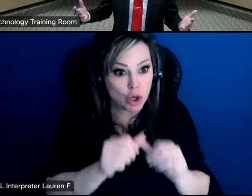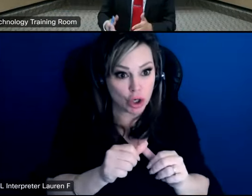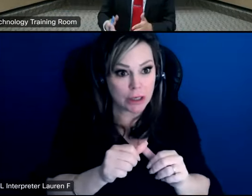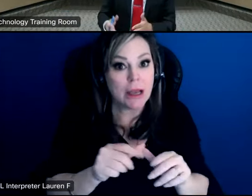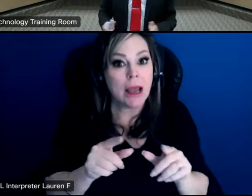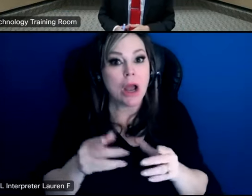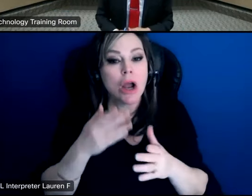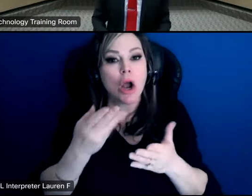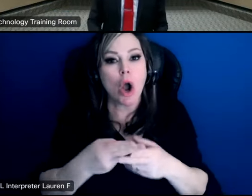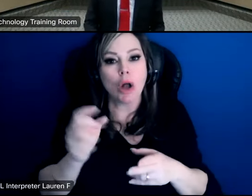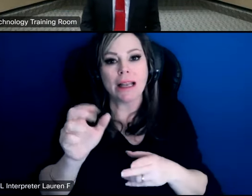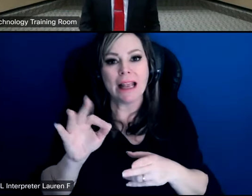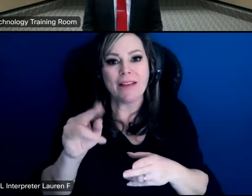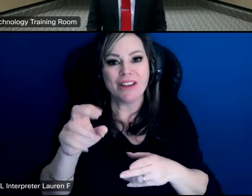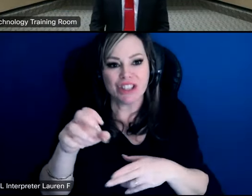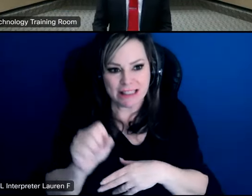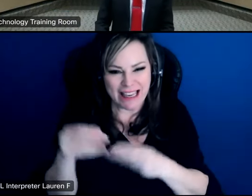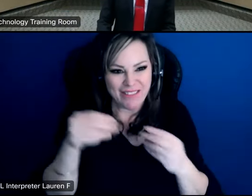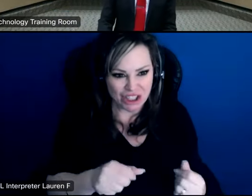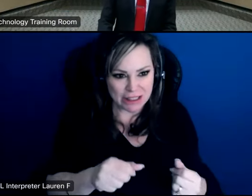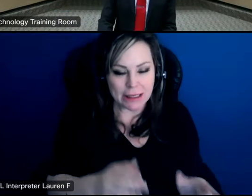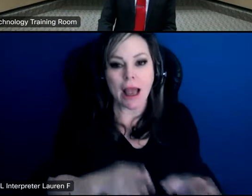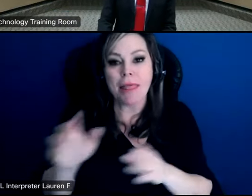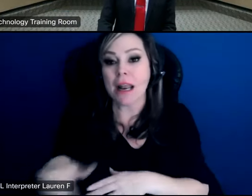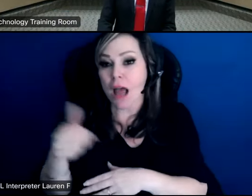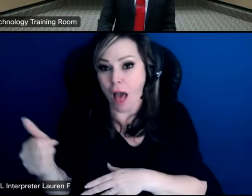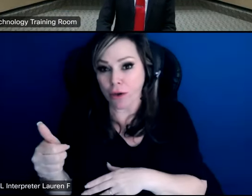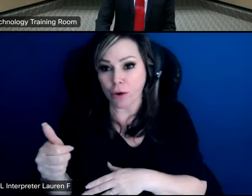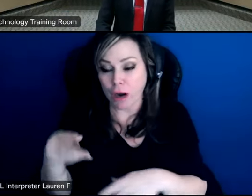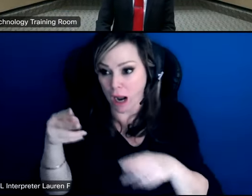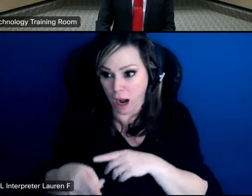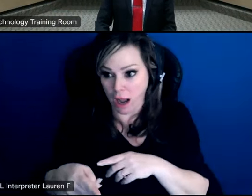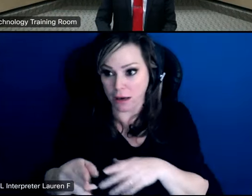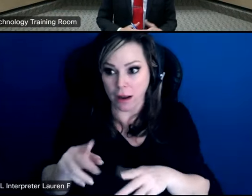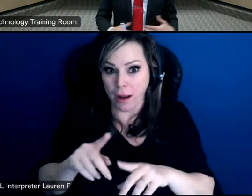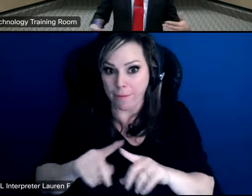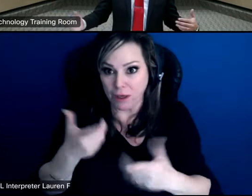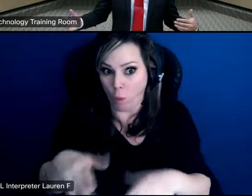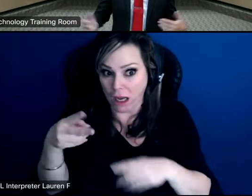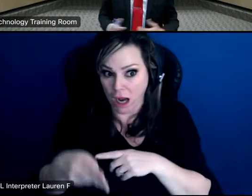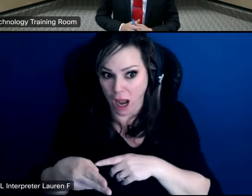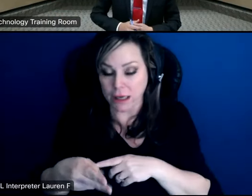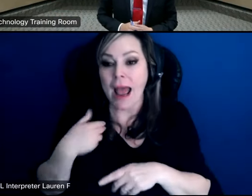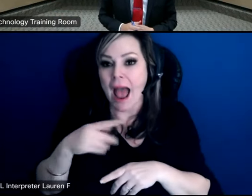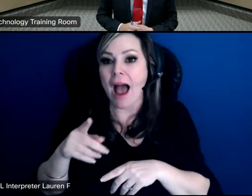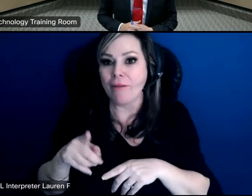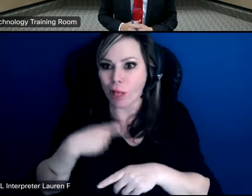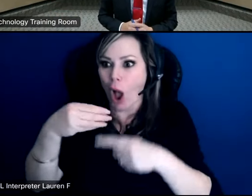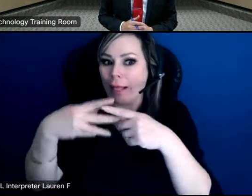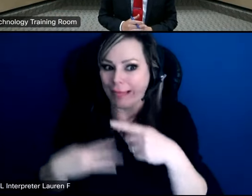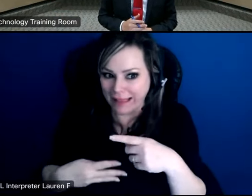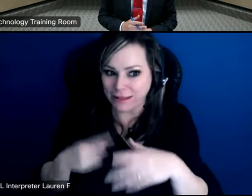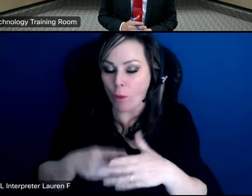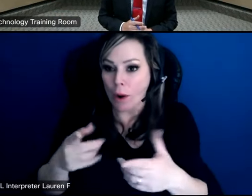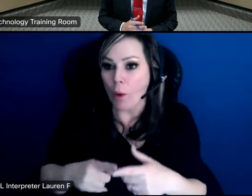efficiencies that we can focus on others and then anything else that we had to cut that we don't want to cut yes we have a very long running list of those